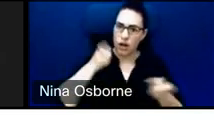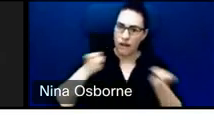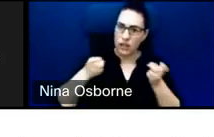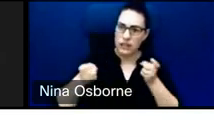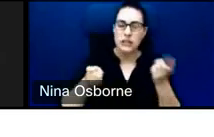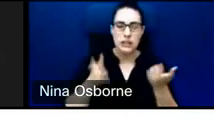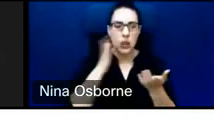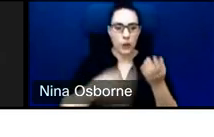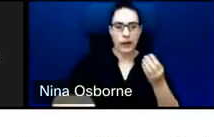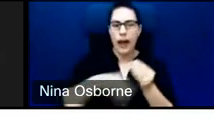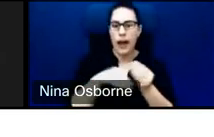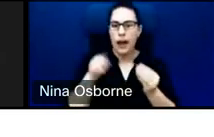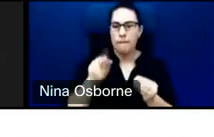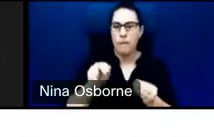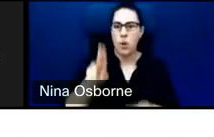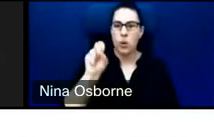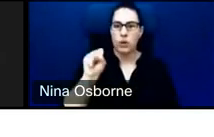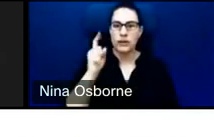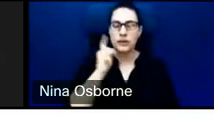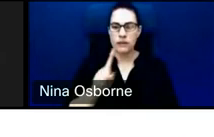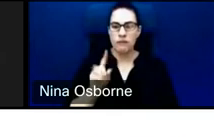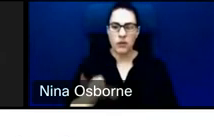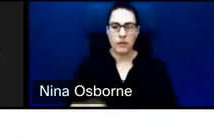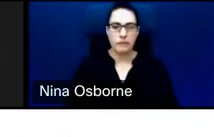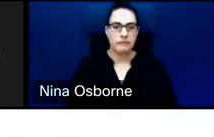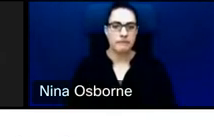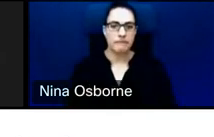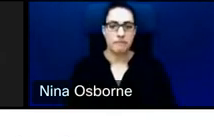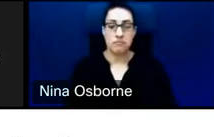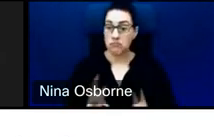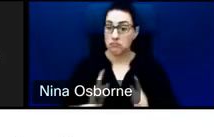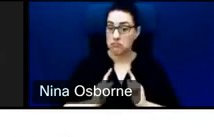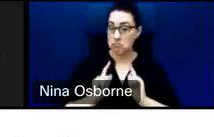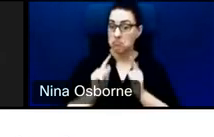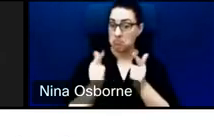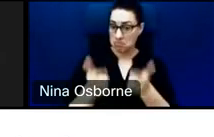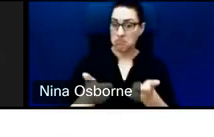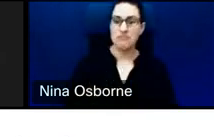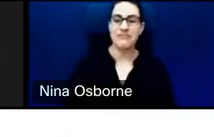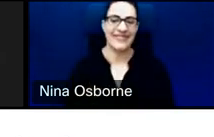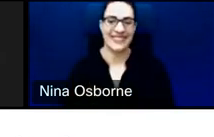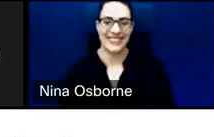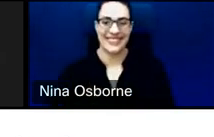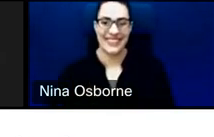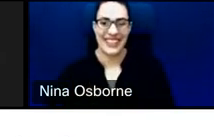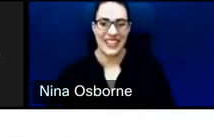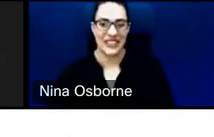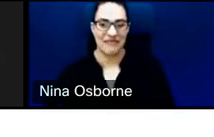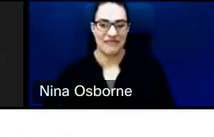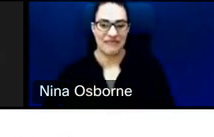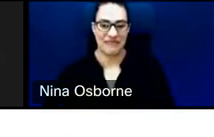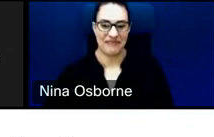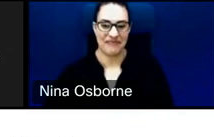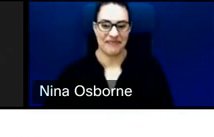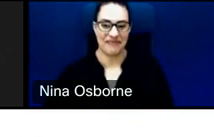And I think the final slides speaks to some of the specific metrics that we